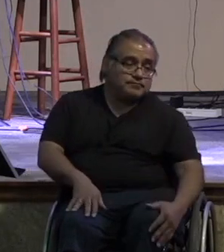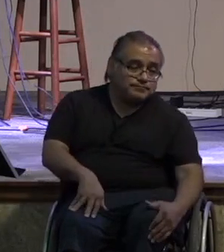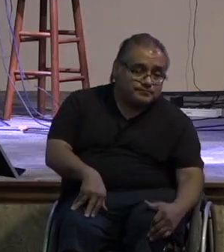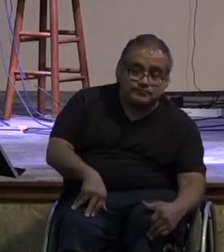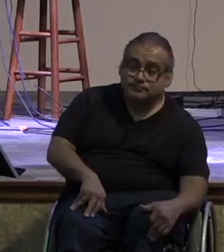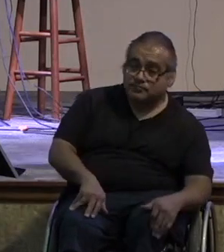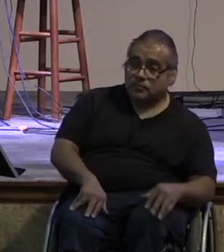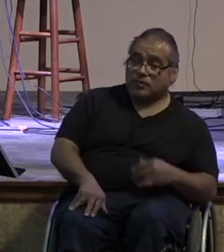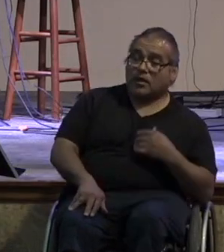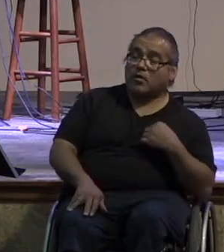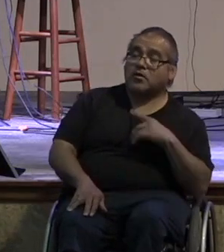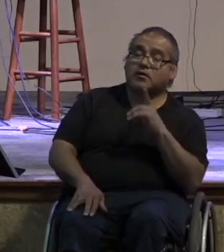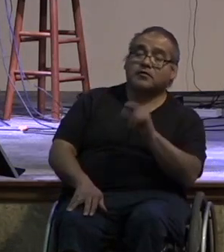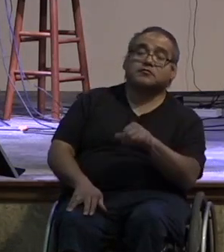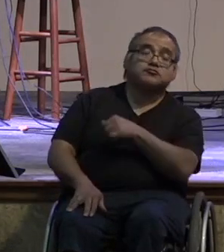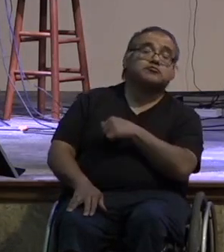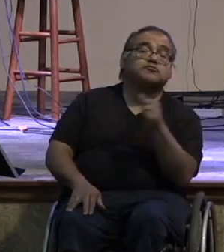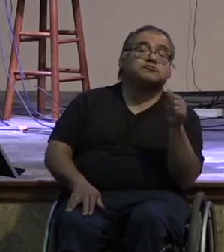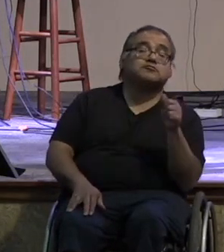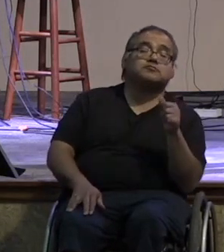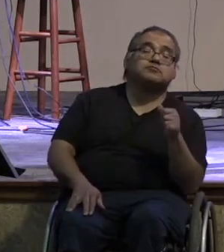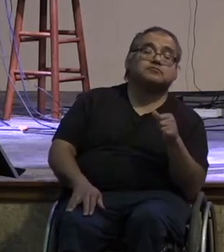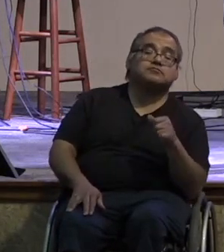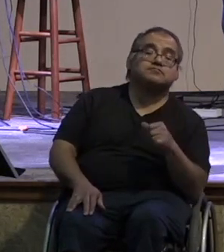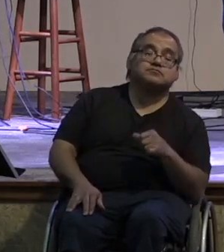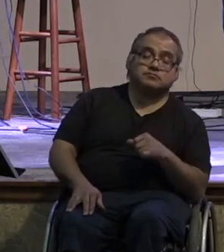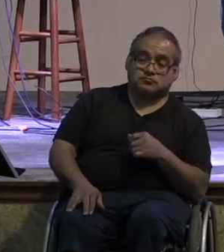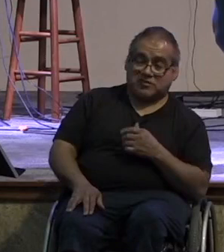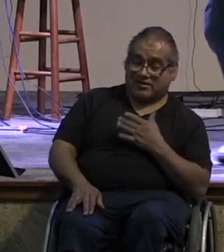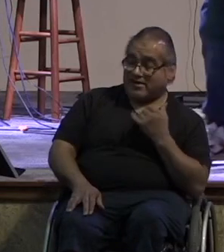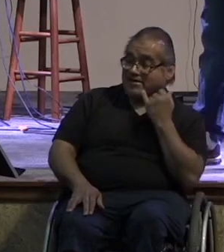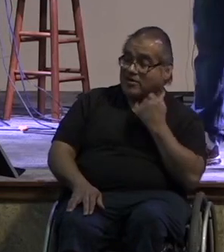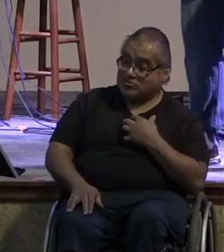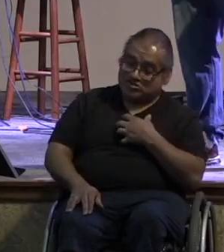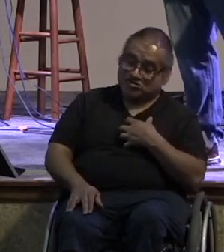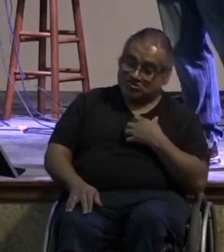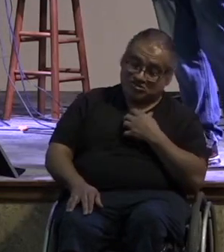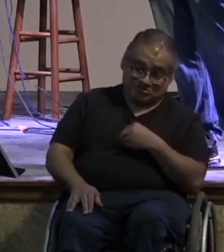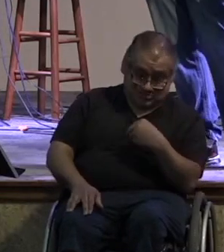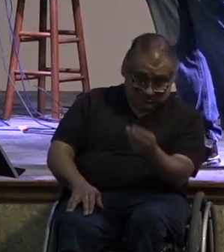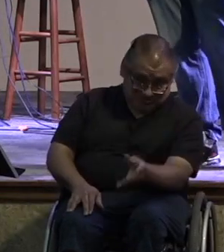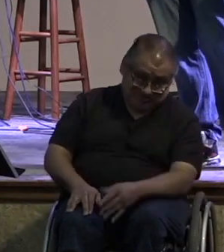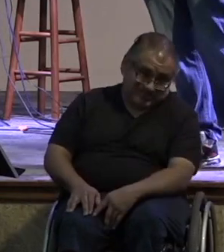and i want to ask your i want you to ask yourself does begrudgingly giving to god glorify god